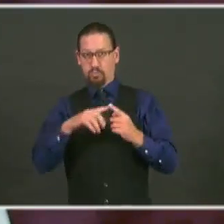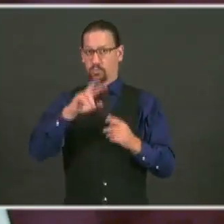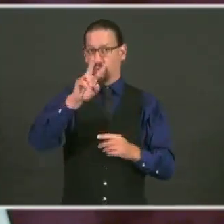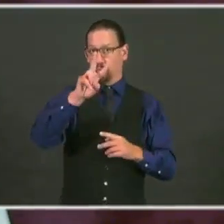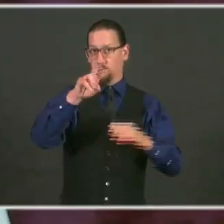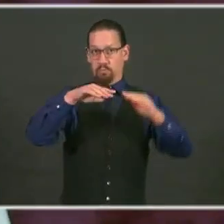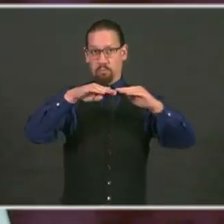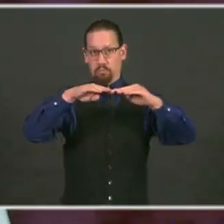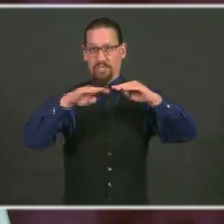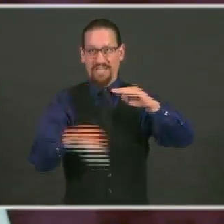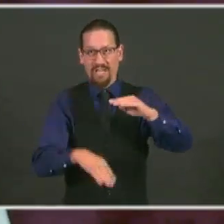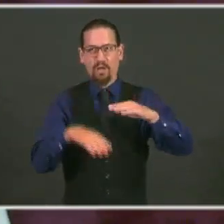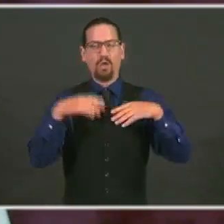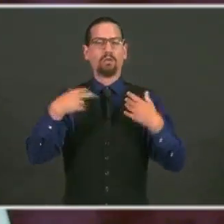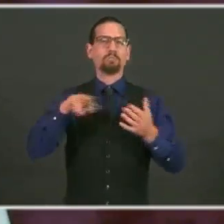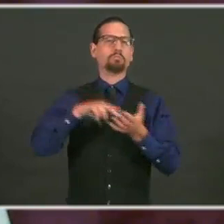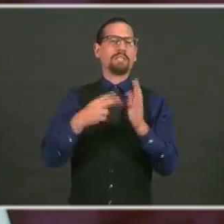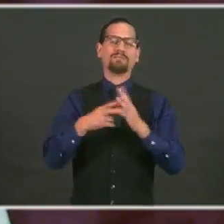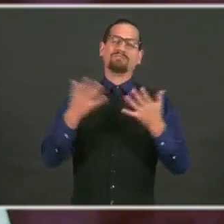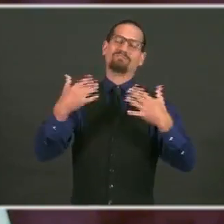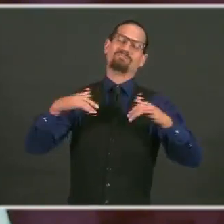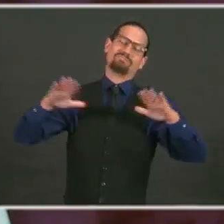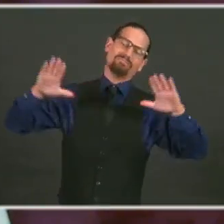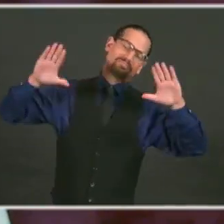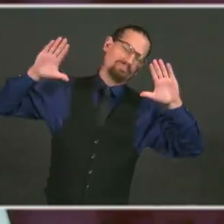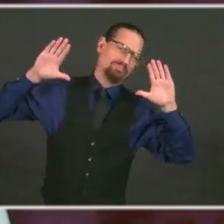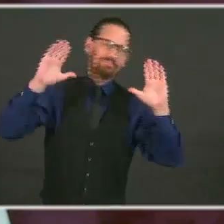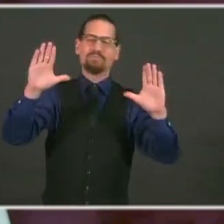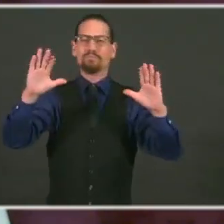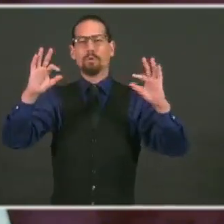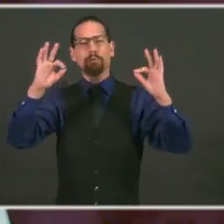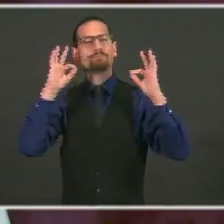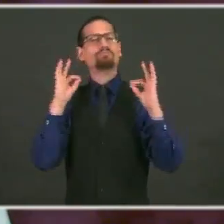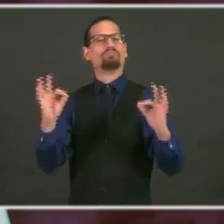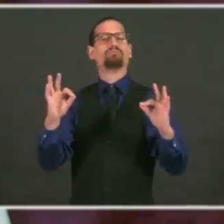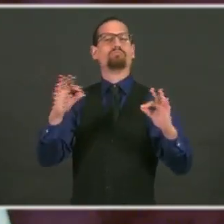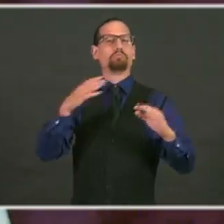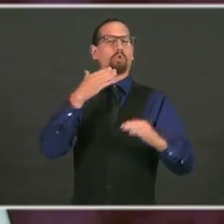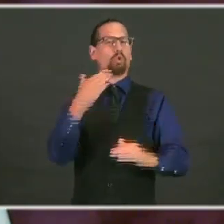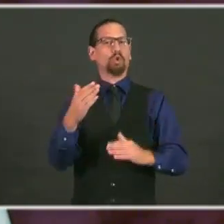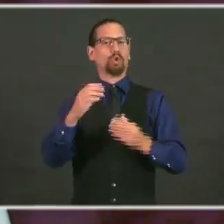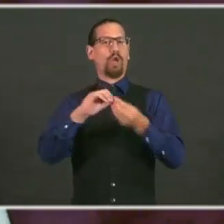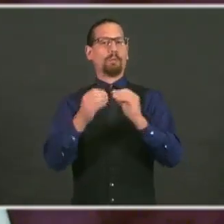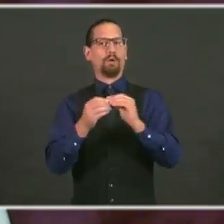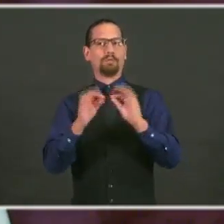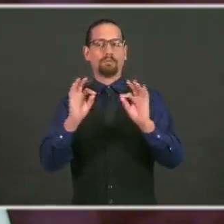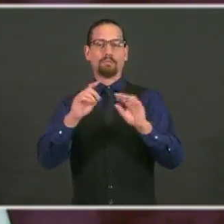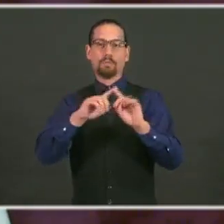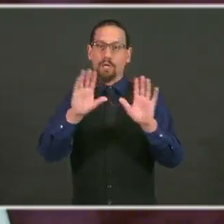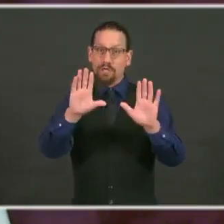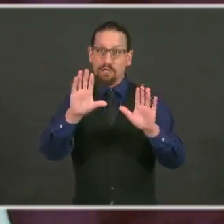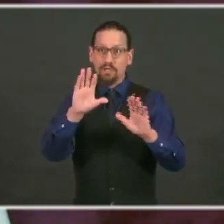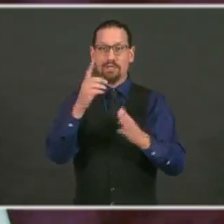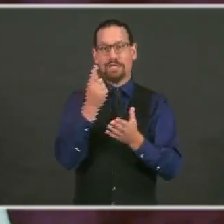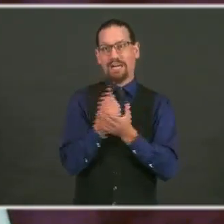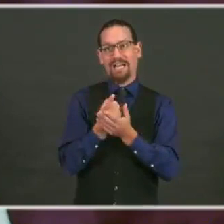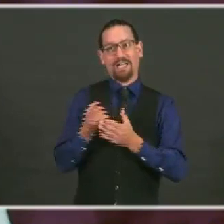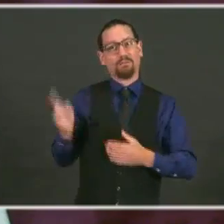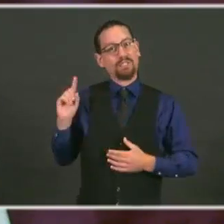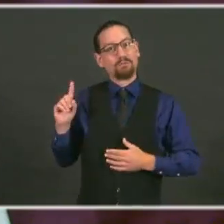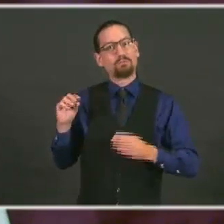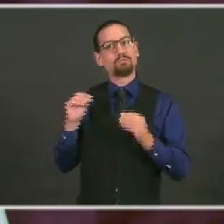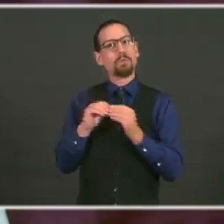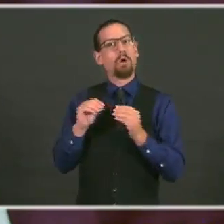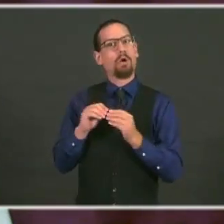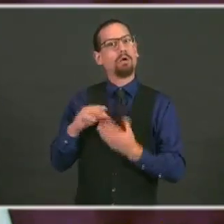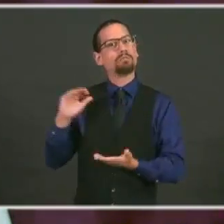that a week ago we were lower than that. And, you know, in the past week or so, we've